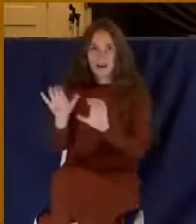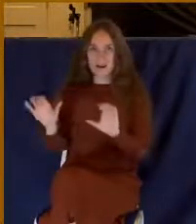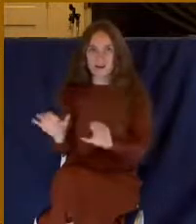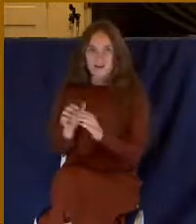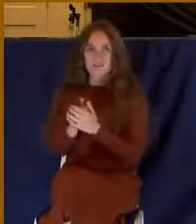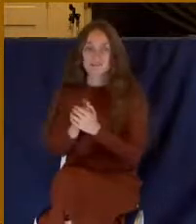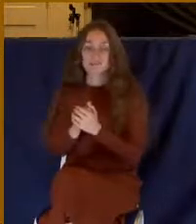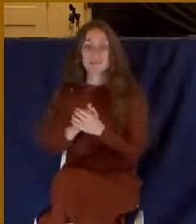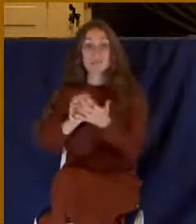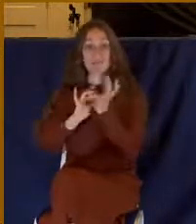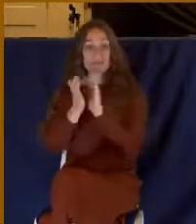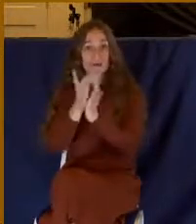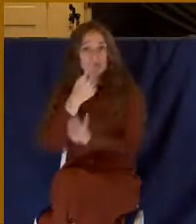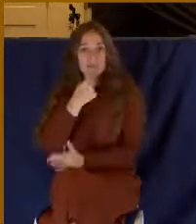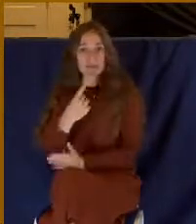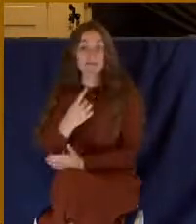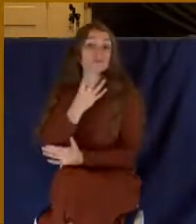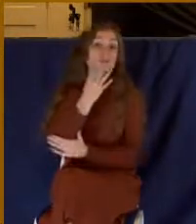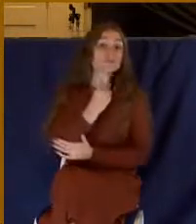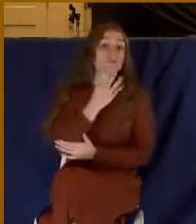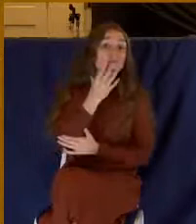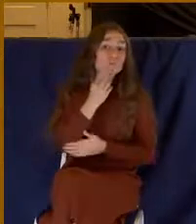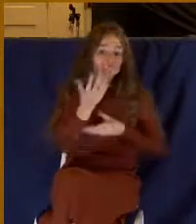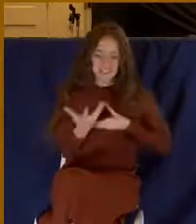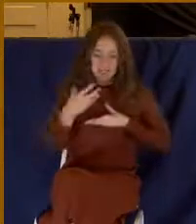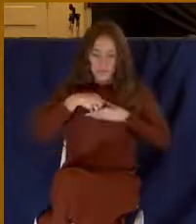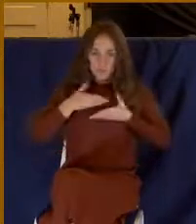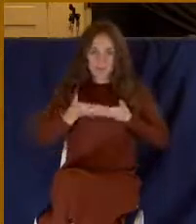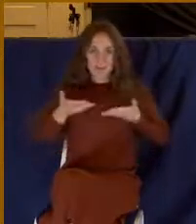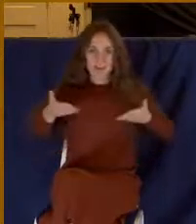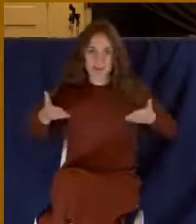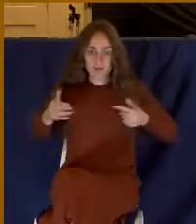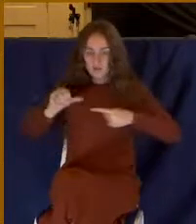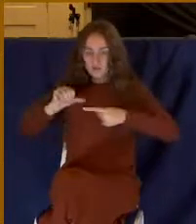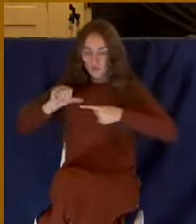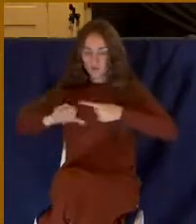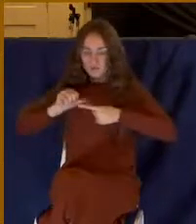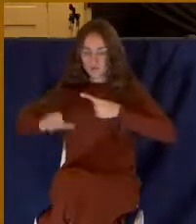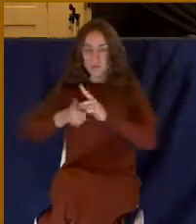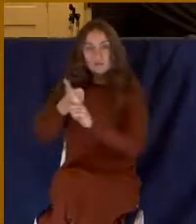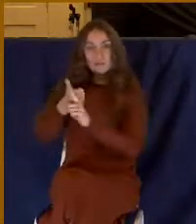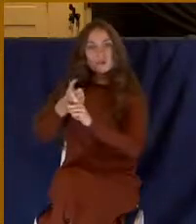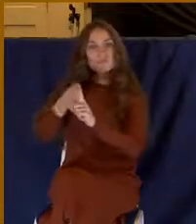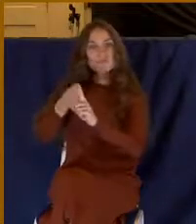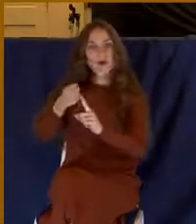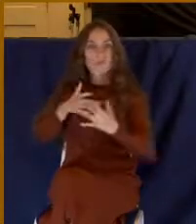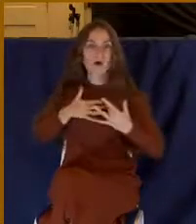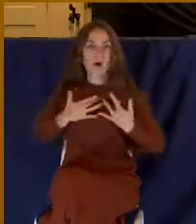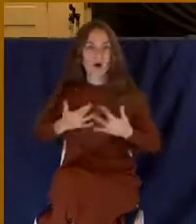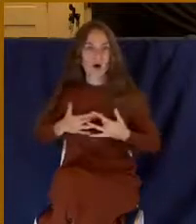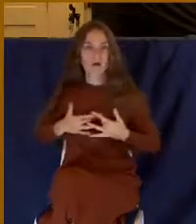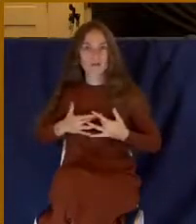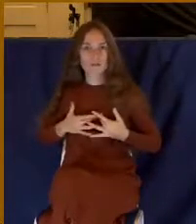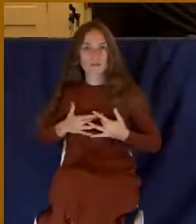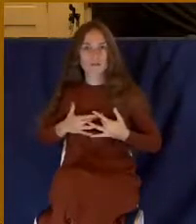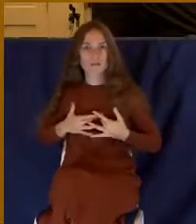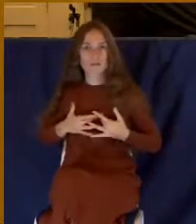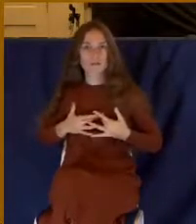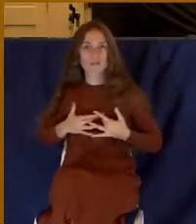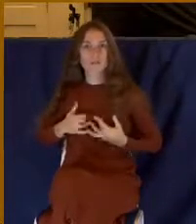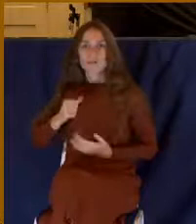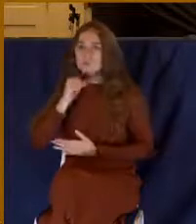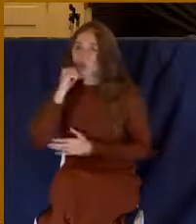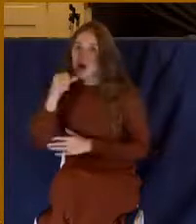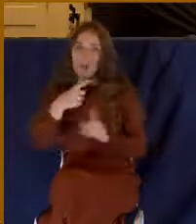inwardly, and circumcision is that of the heart. He goes on to say, which praise is not of men,